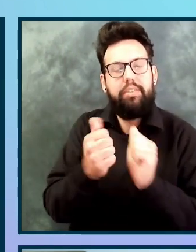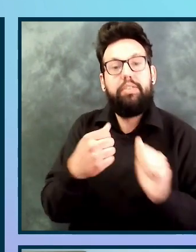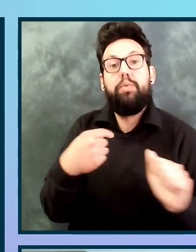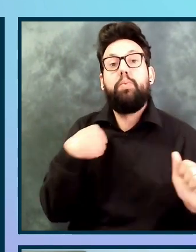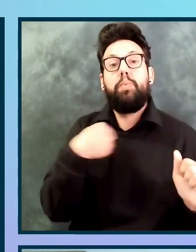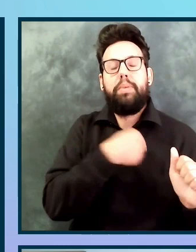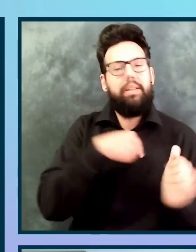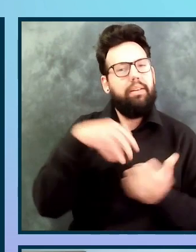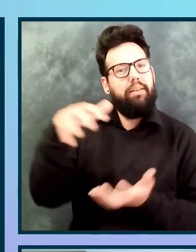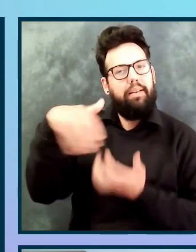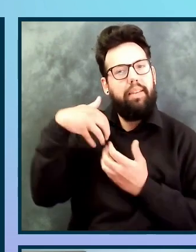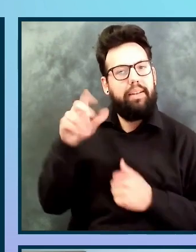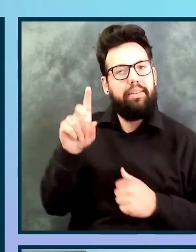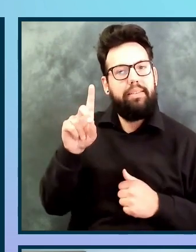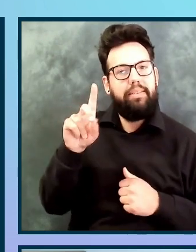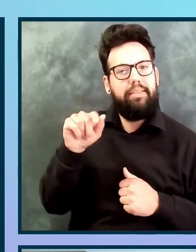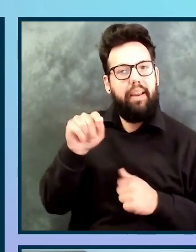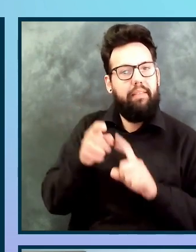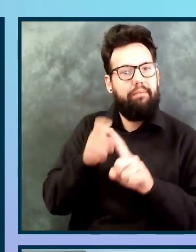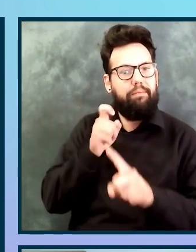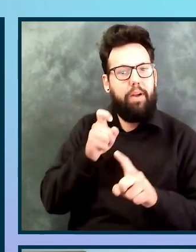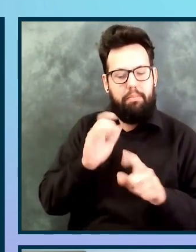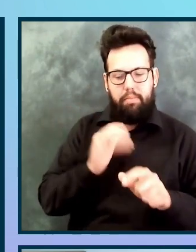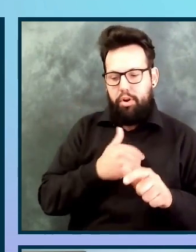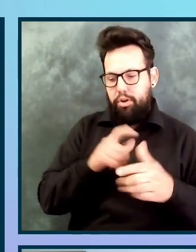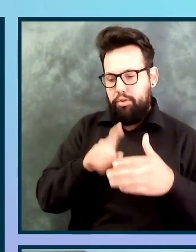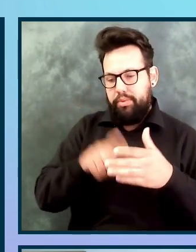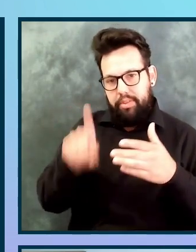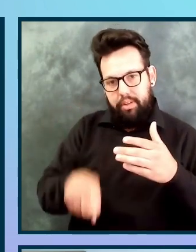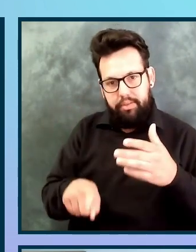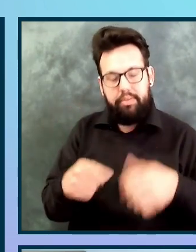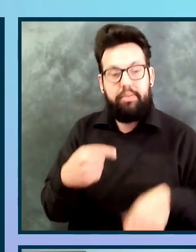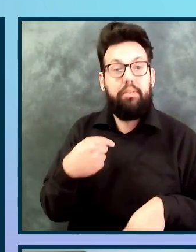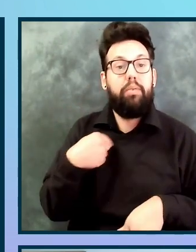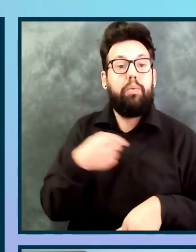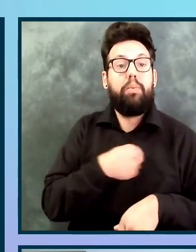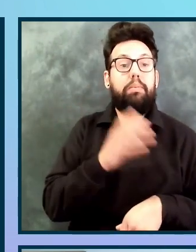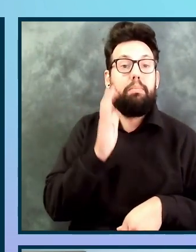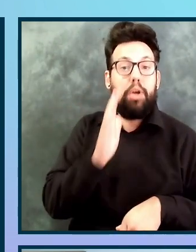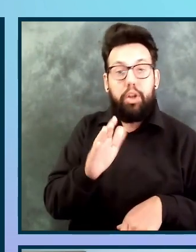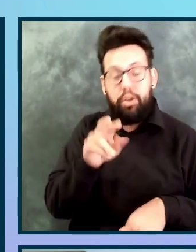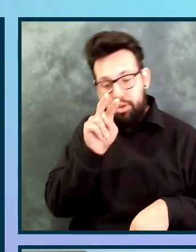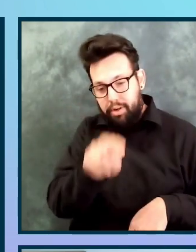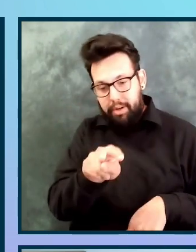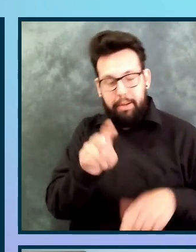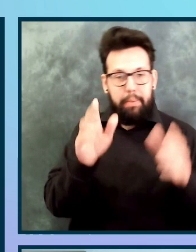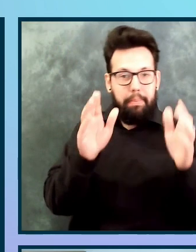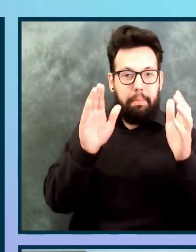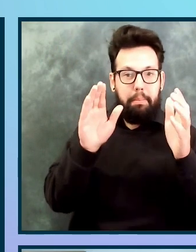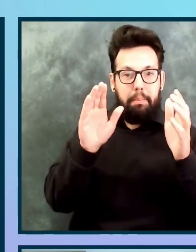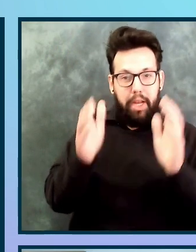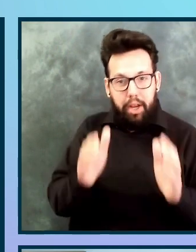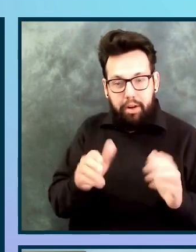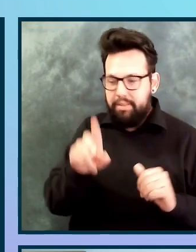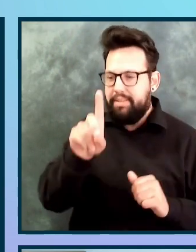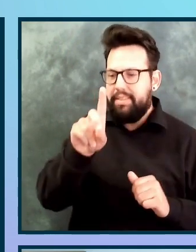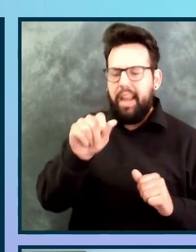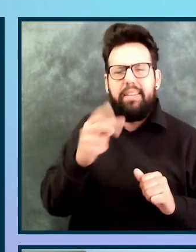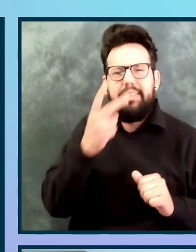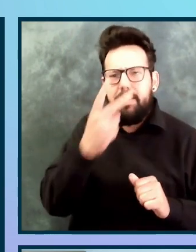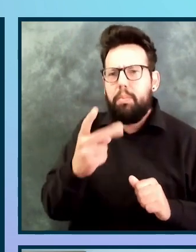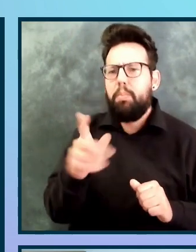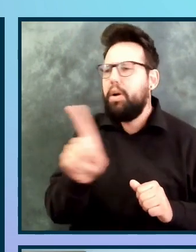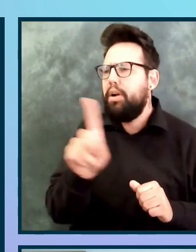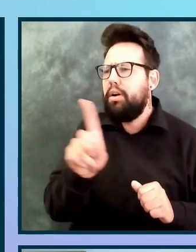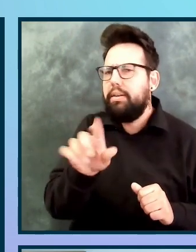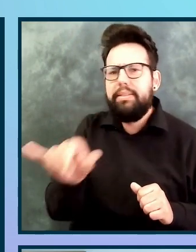from the results in the do phase. We're going to look and compare the data to see similarities and differences.